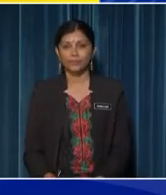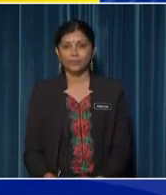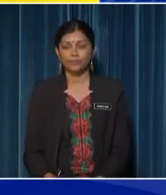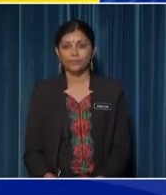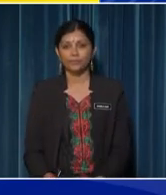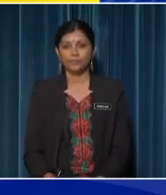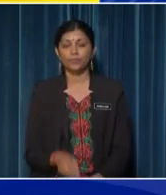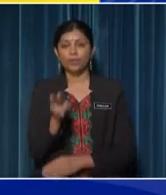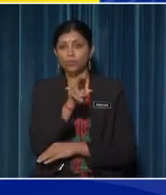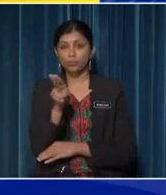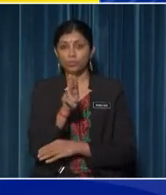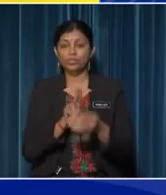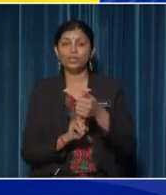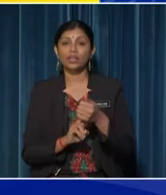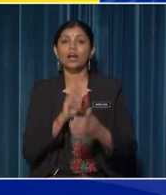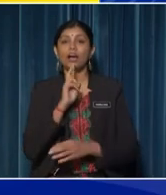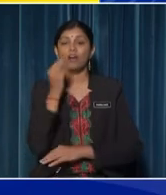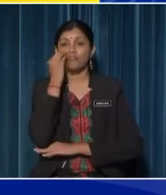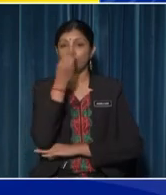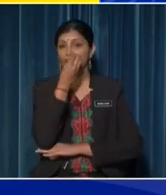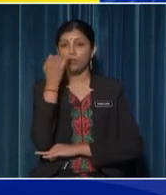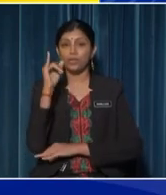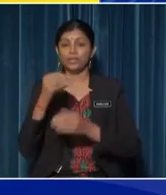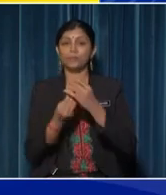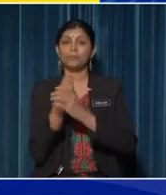that both plants are flowering plants